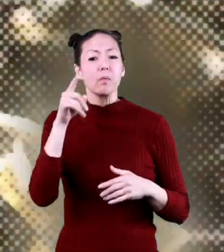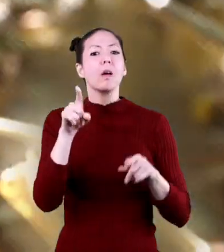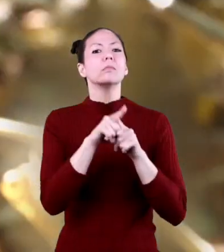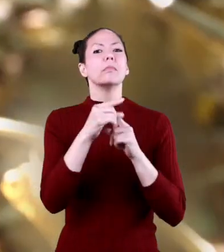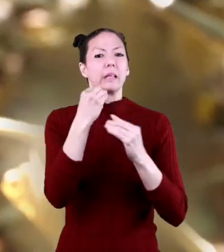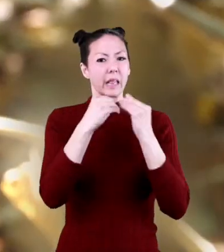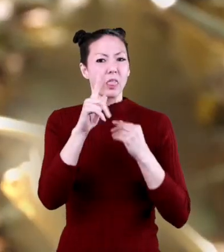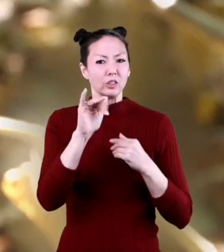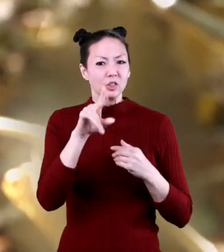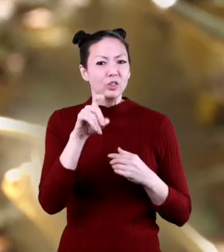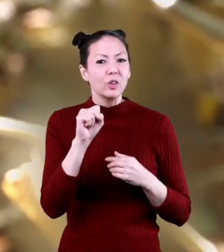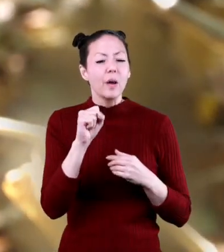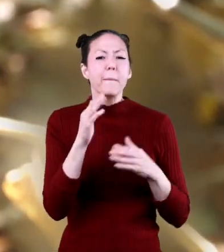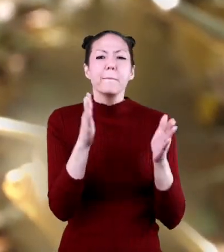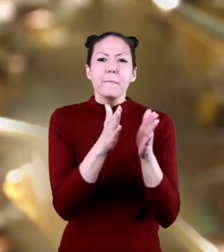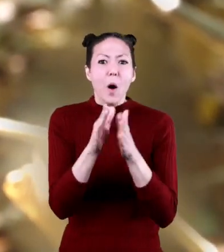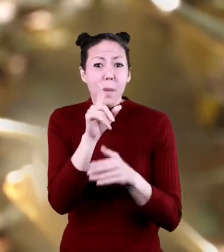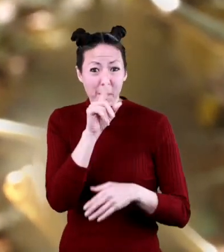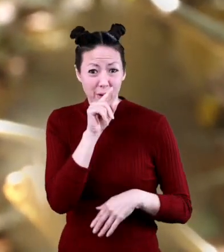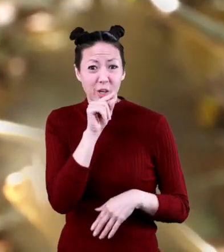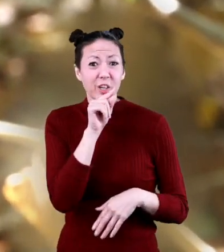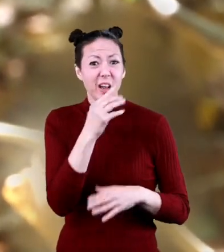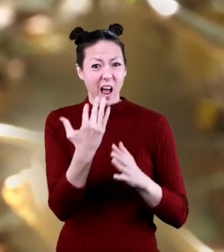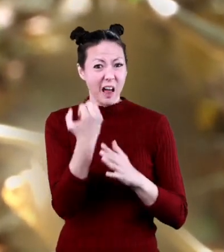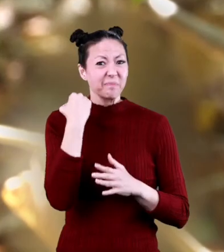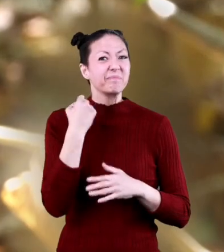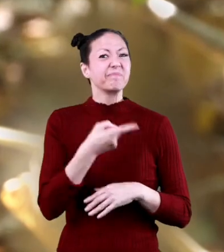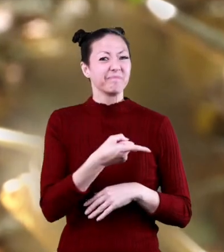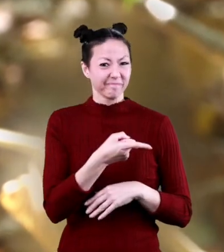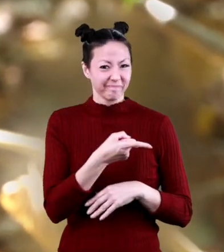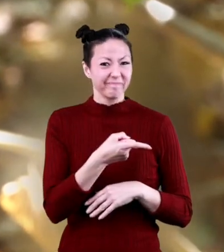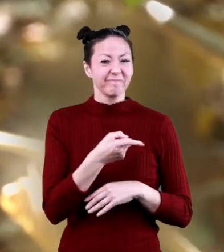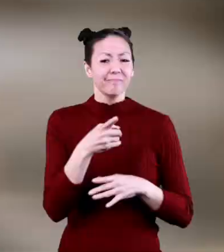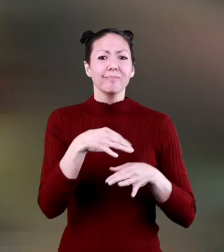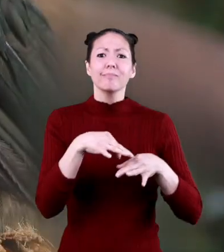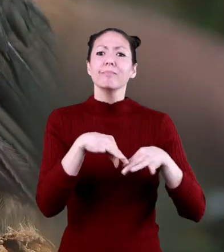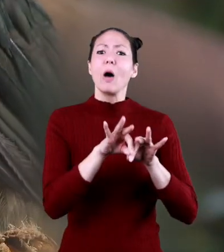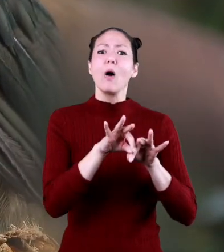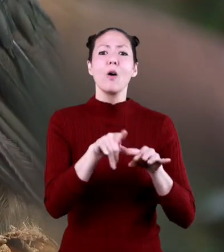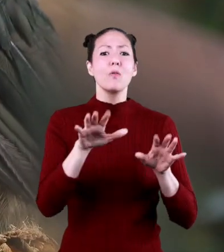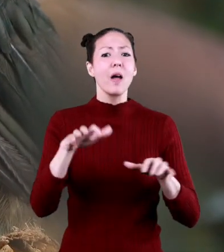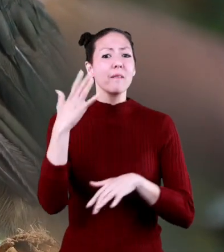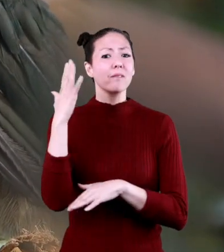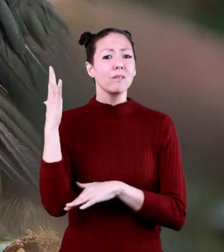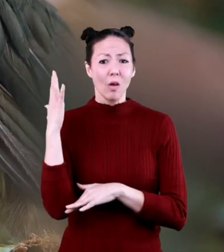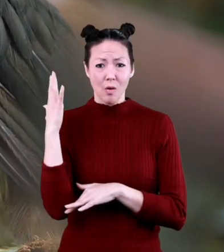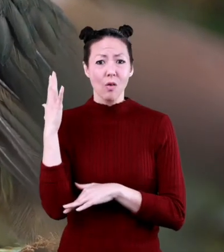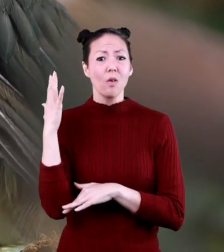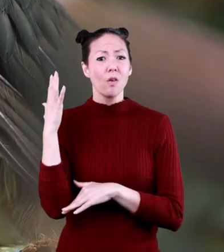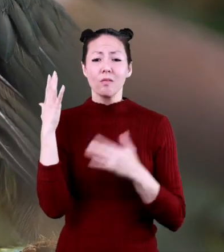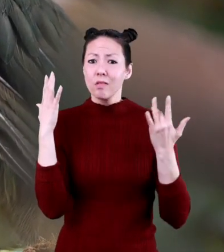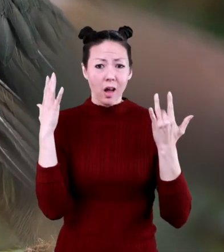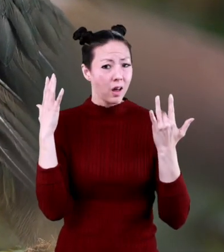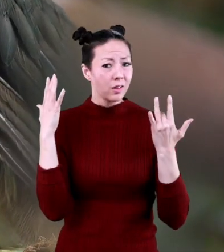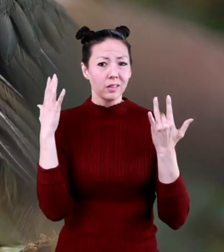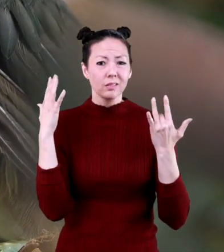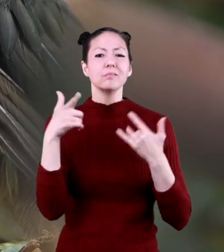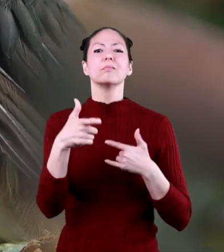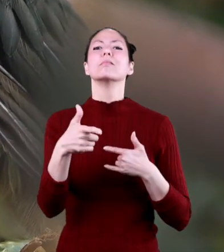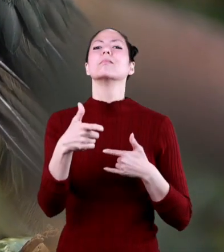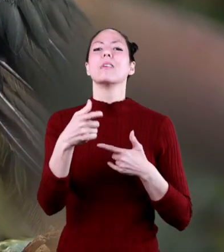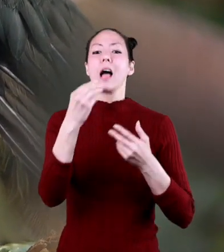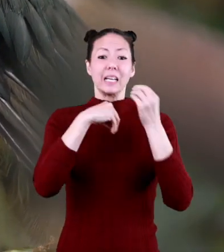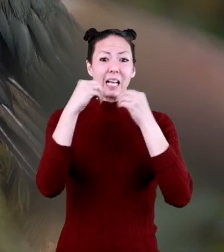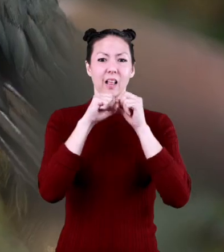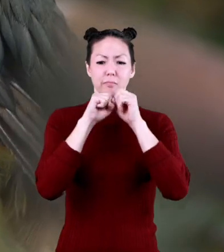They also eat lizards and small birds. They are important to the rainforest, because